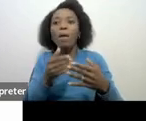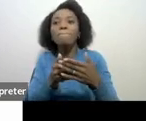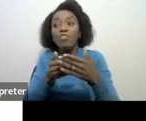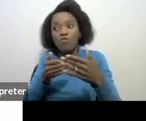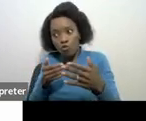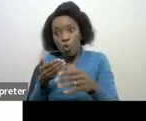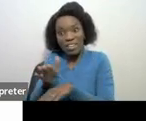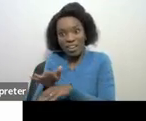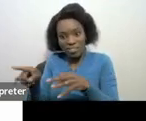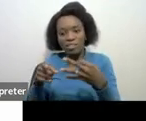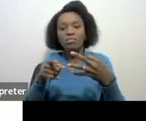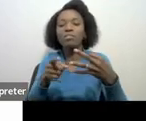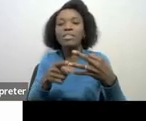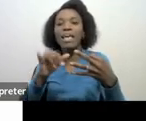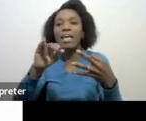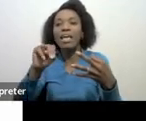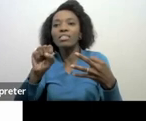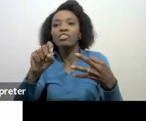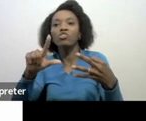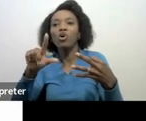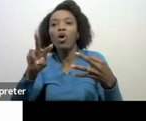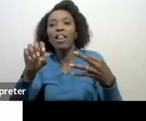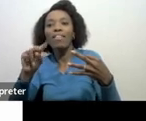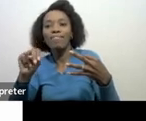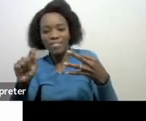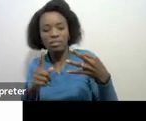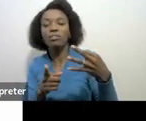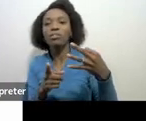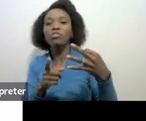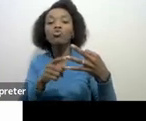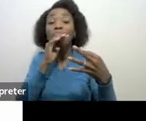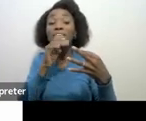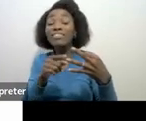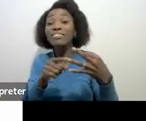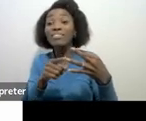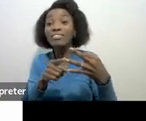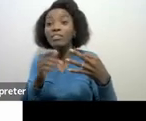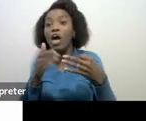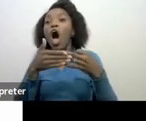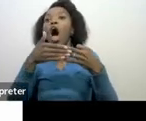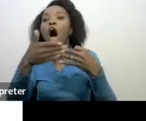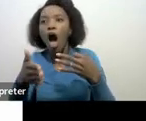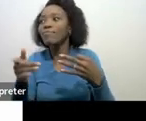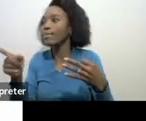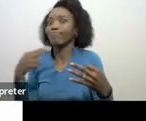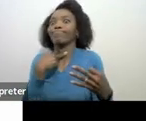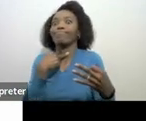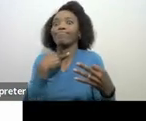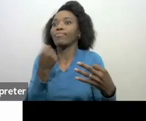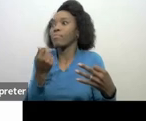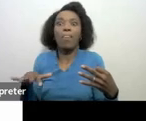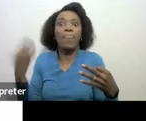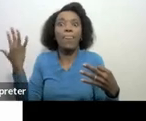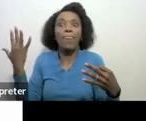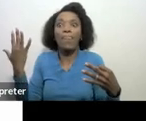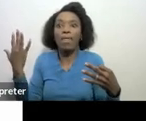you get the insolvent estate that is income that was earned after the date of insolvency while the trustee